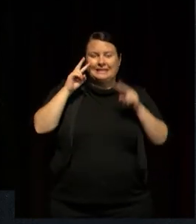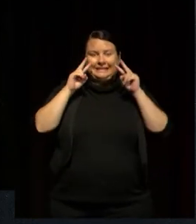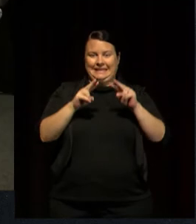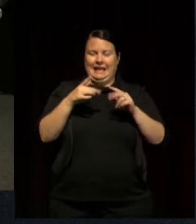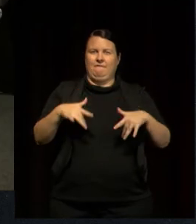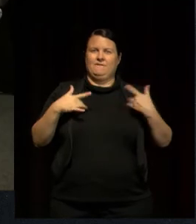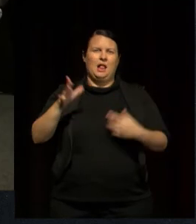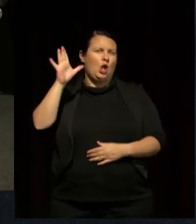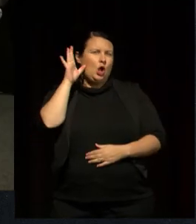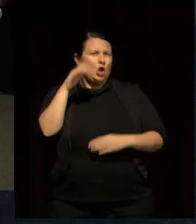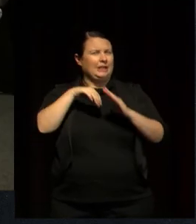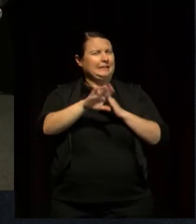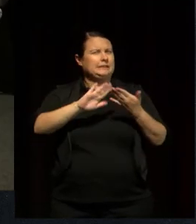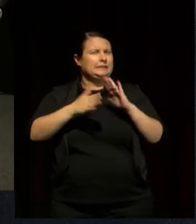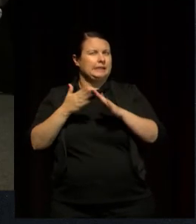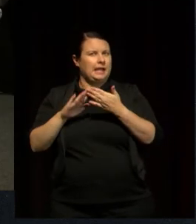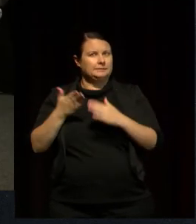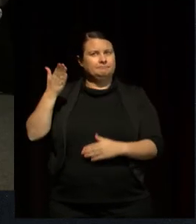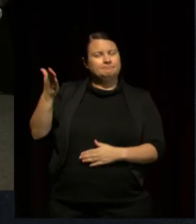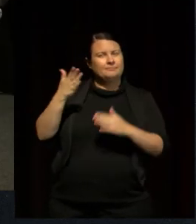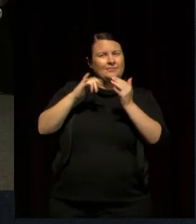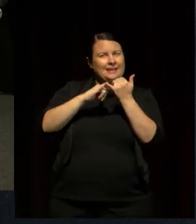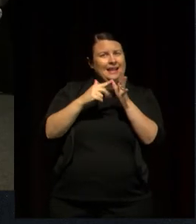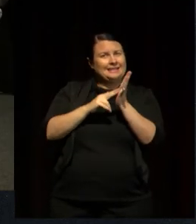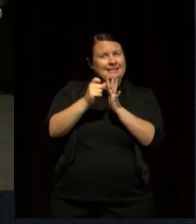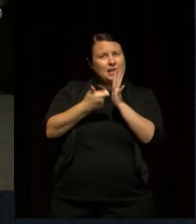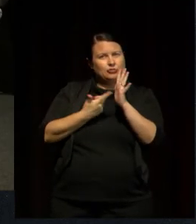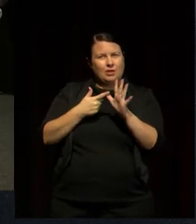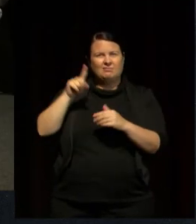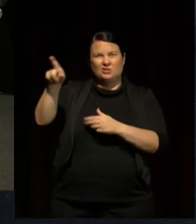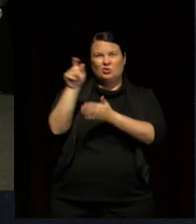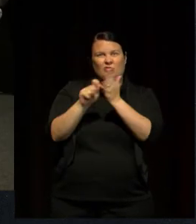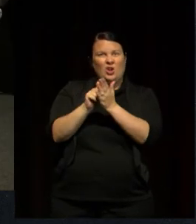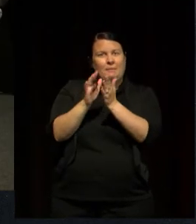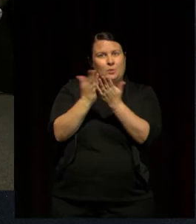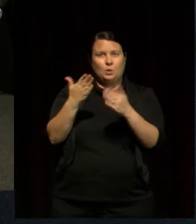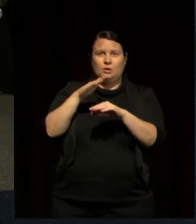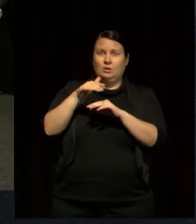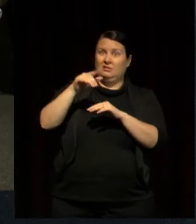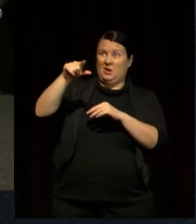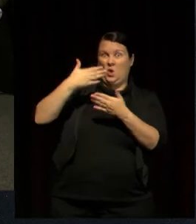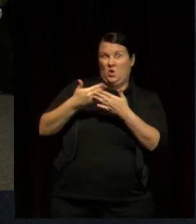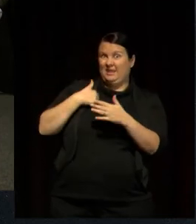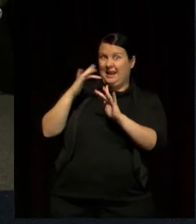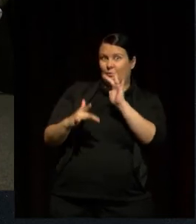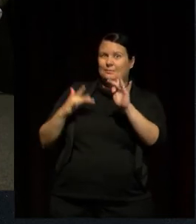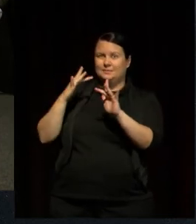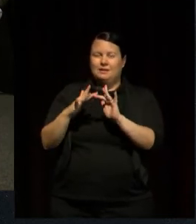society? So Sandra Phillips, your biography on the State Library of Queensland website says,